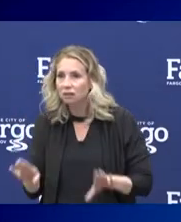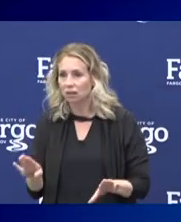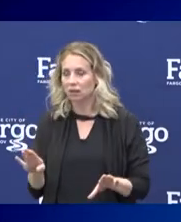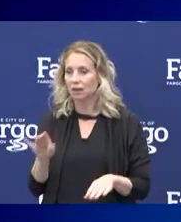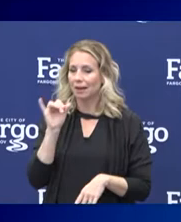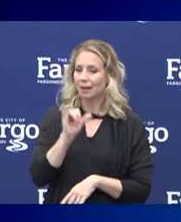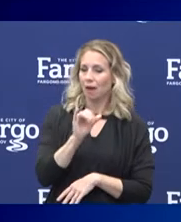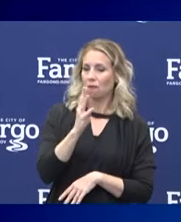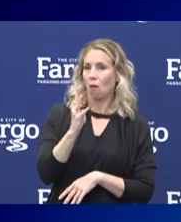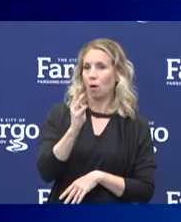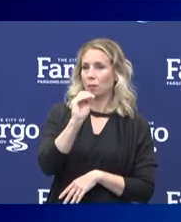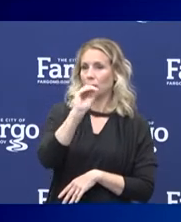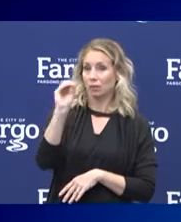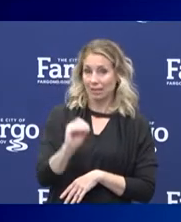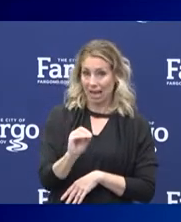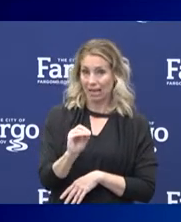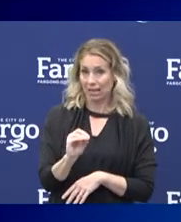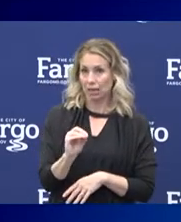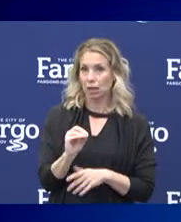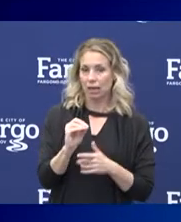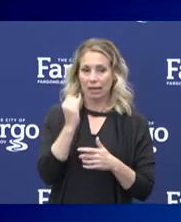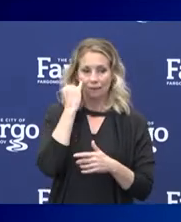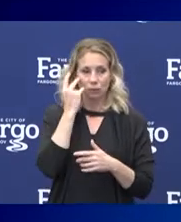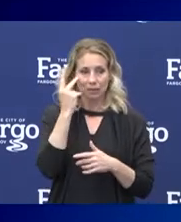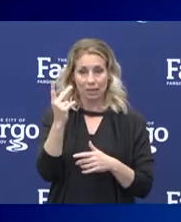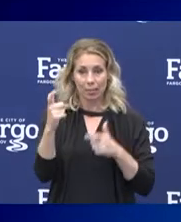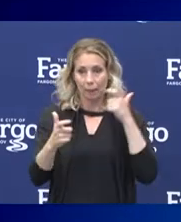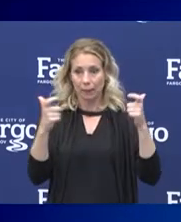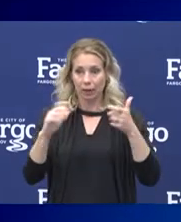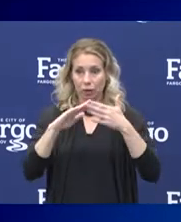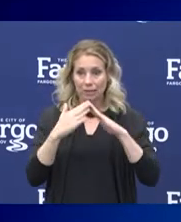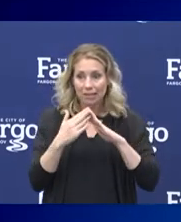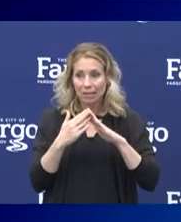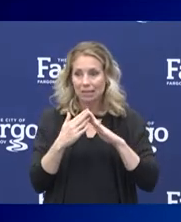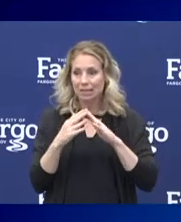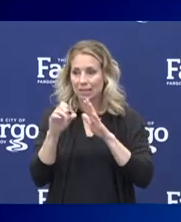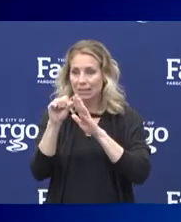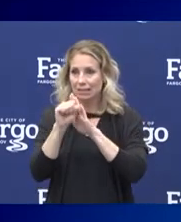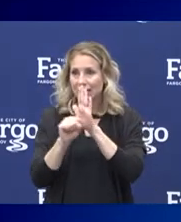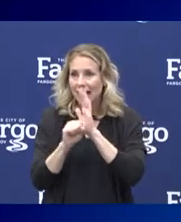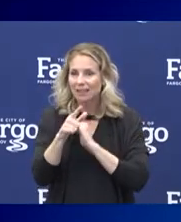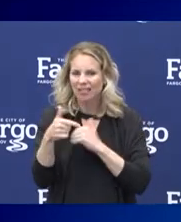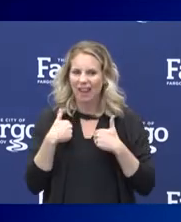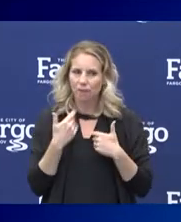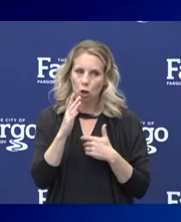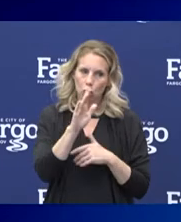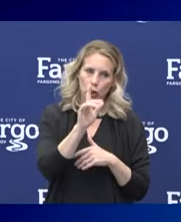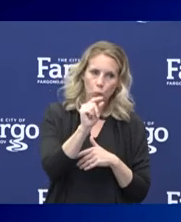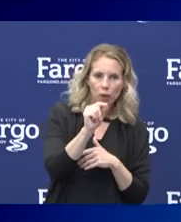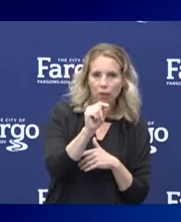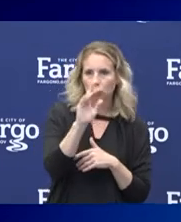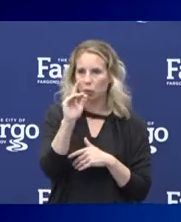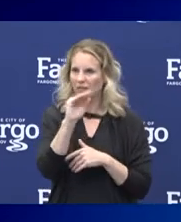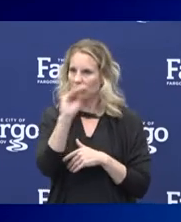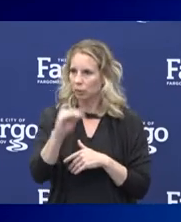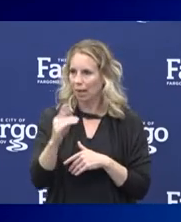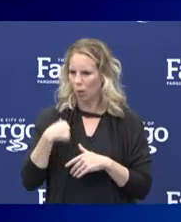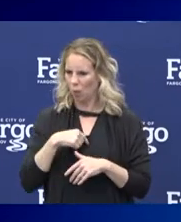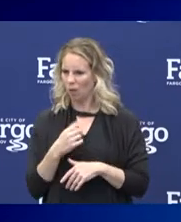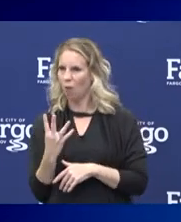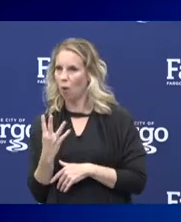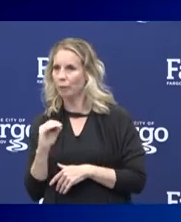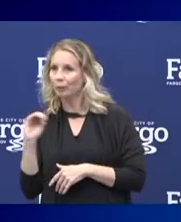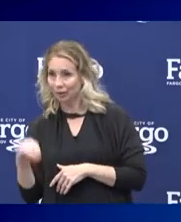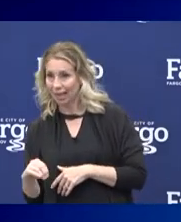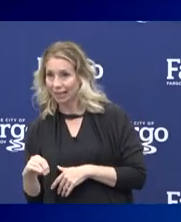oftentimes what you would see in the bigger cities and states is 20 to 25% mark. The governor is very pleased in the fact